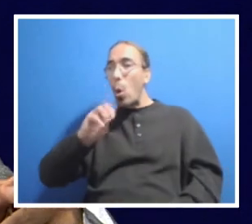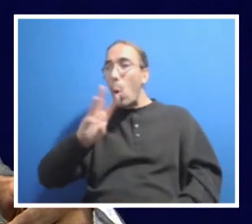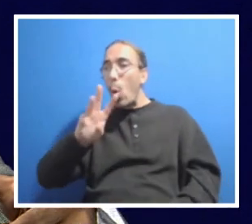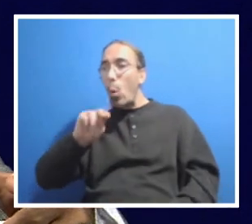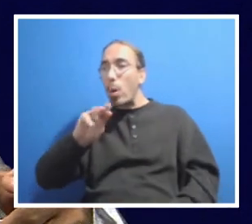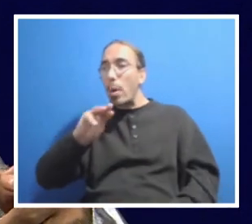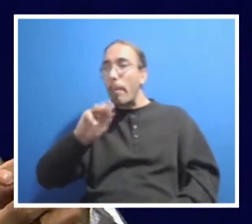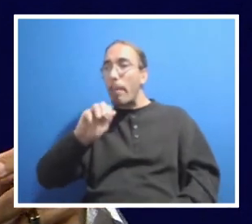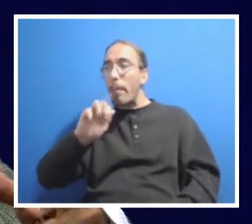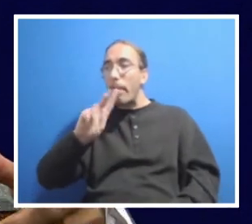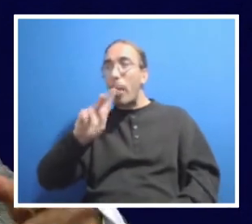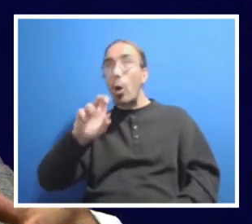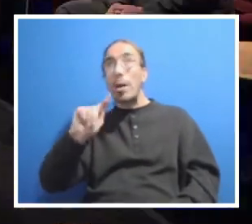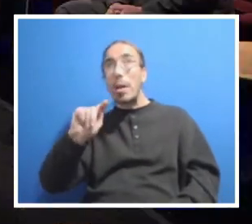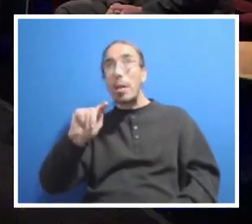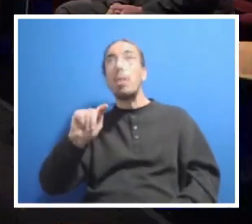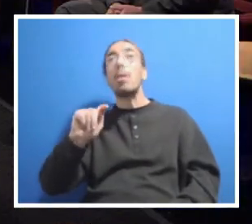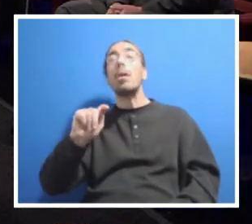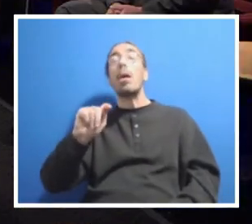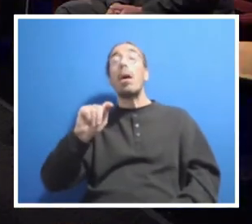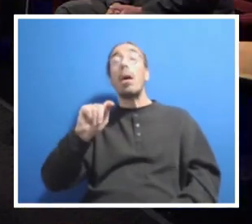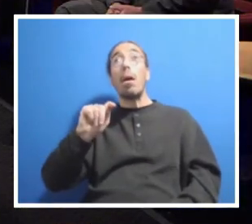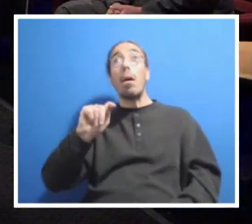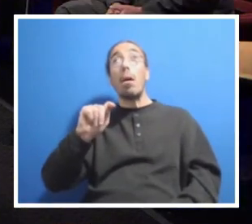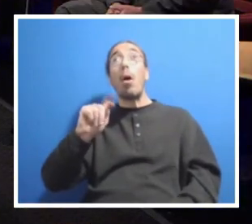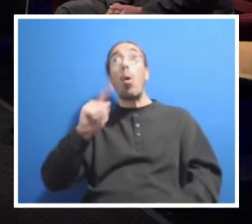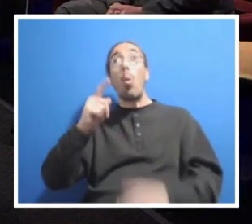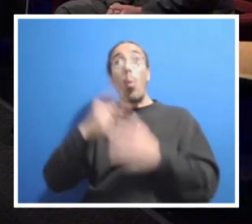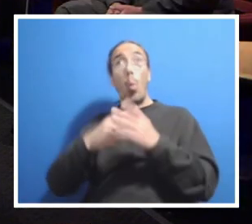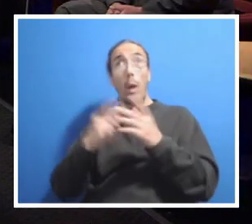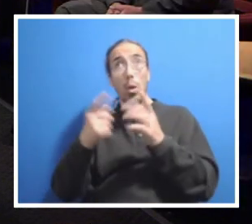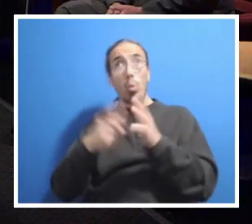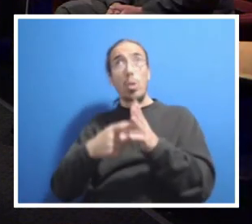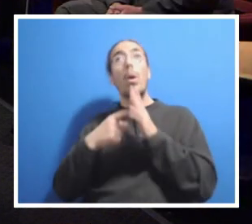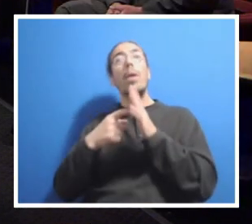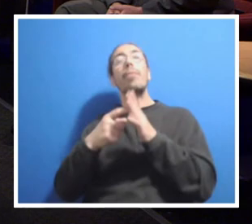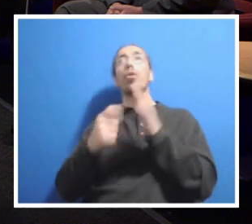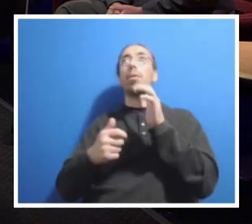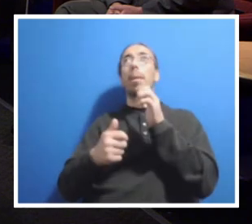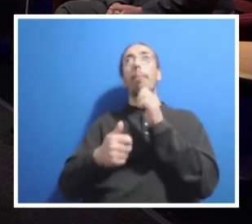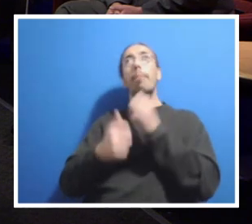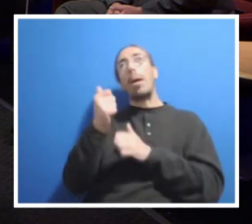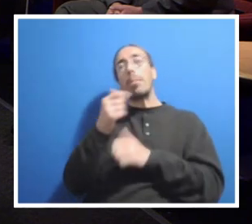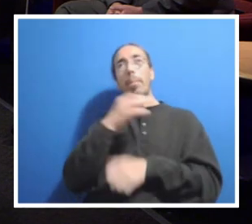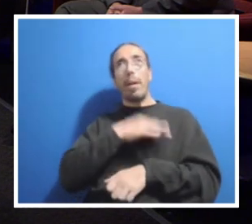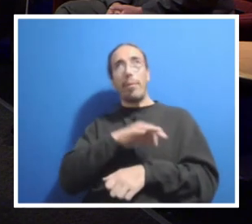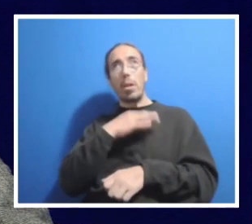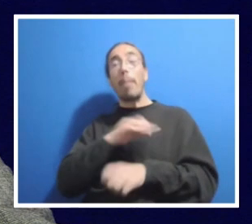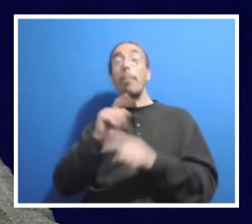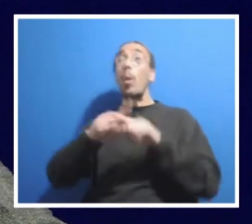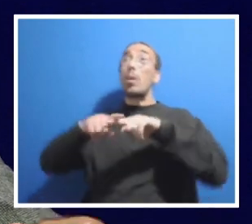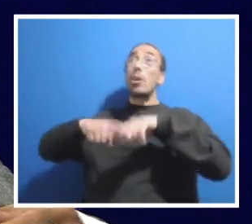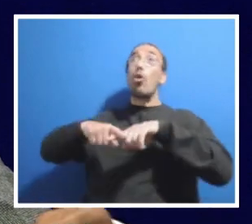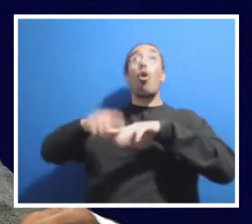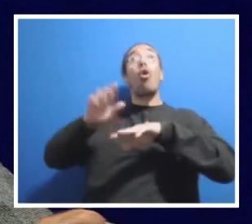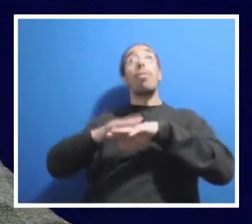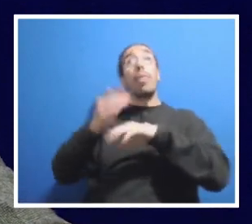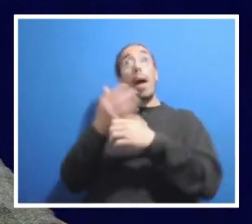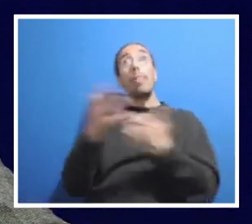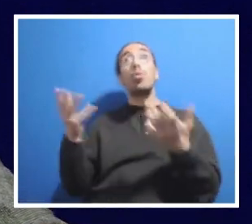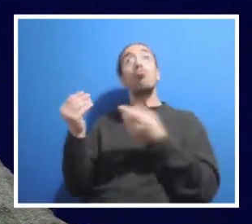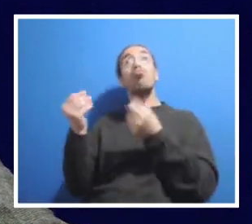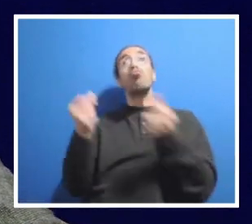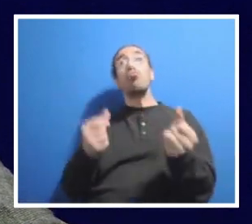what it takes to get the best adjuncts to participate. And so we do rely on them to address that. So there's no